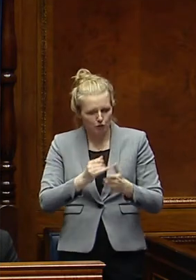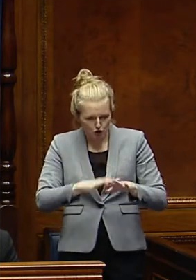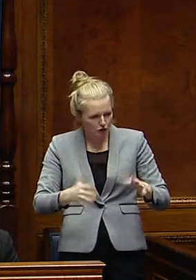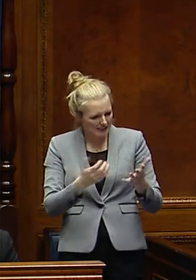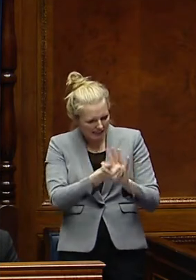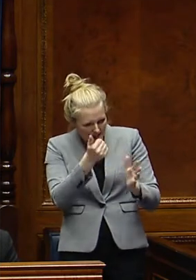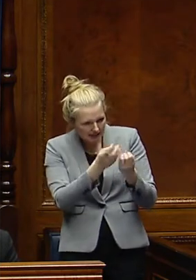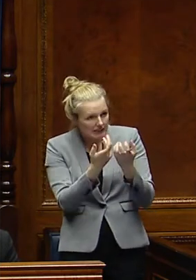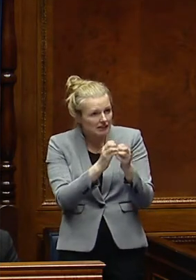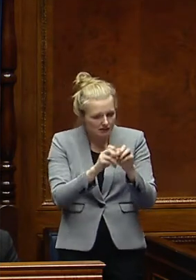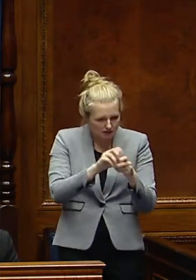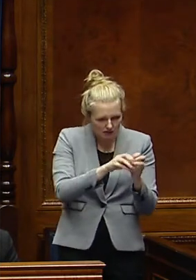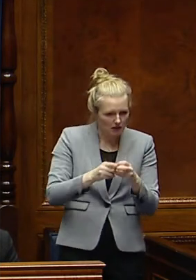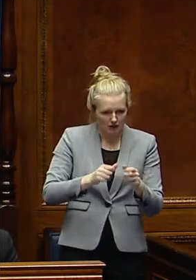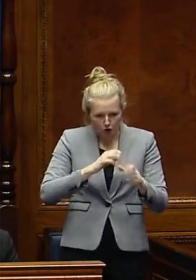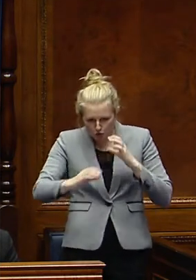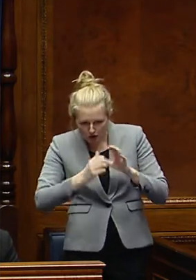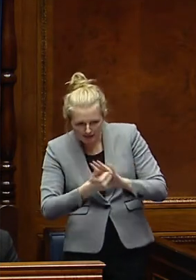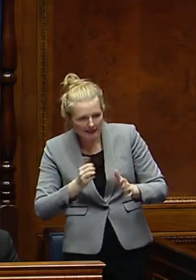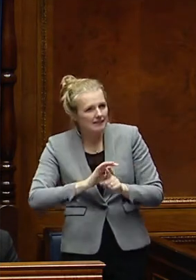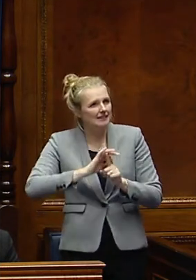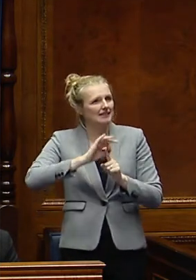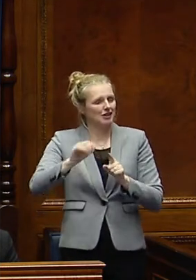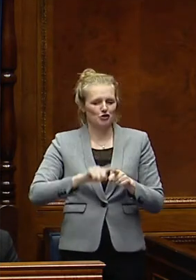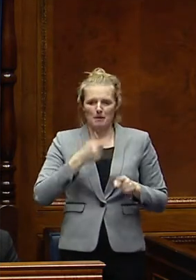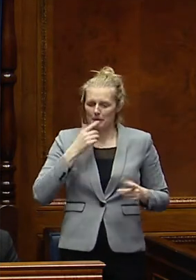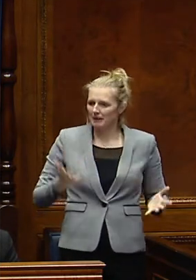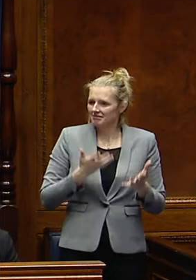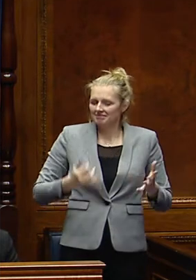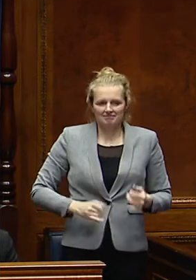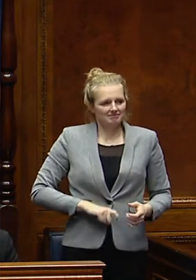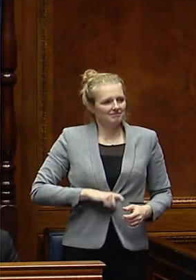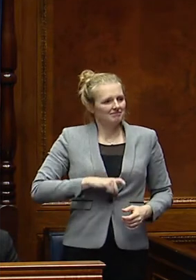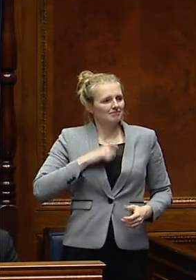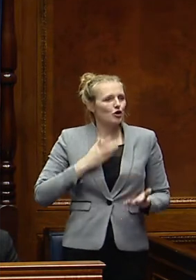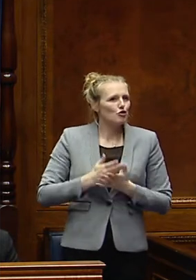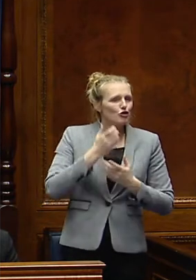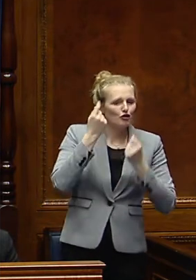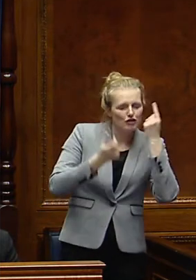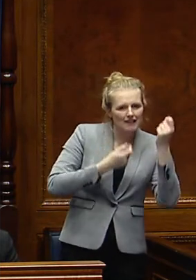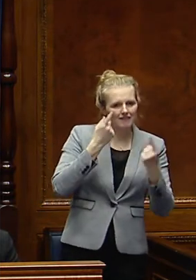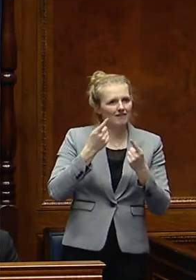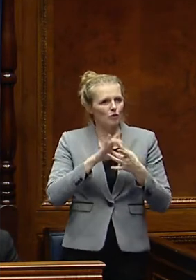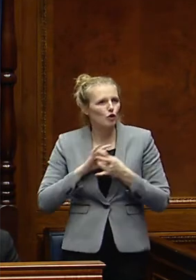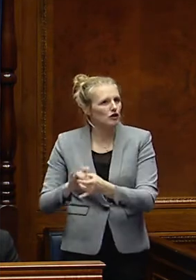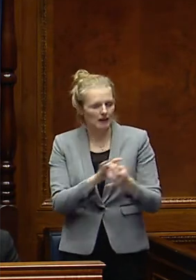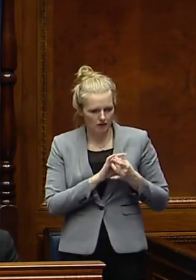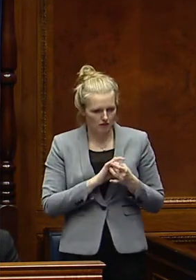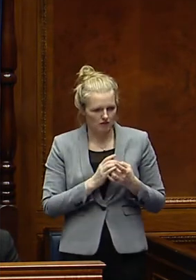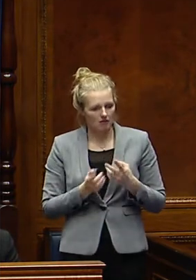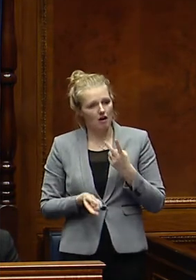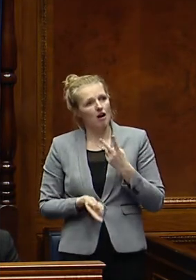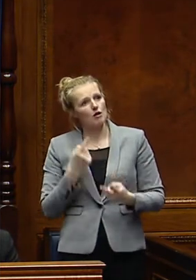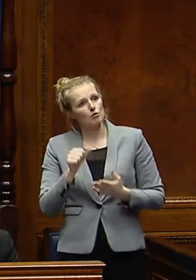communication skills, nurture individuals' self-esteem through collaboration and creative thinking. Other programs deliver